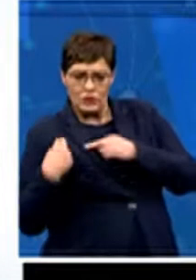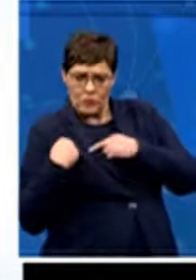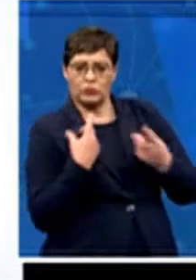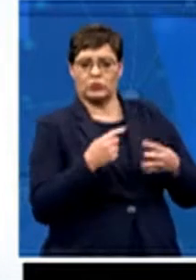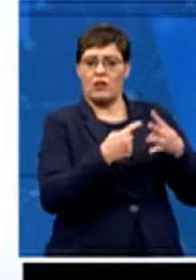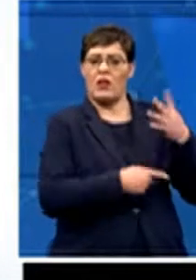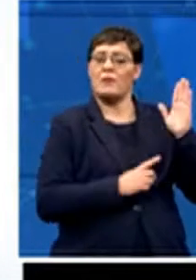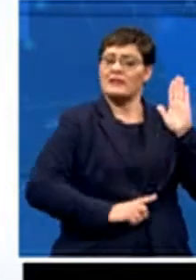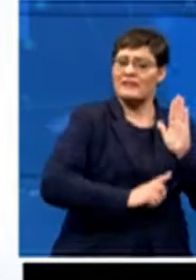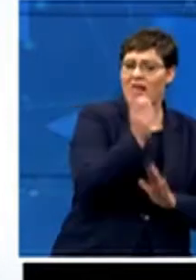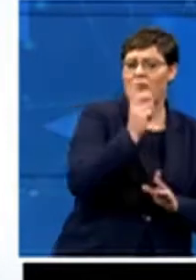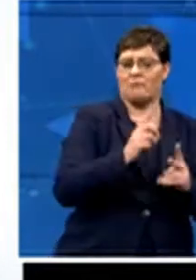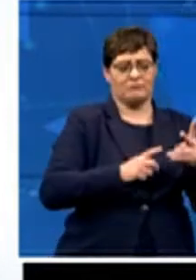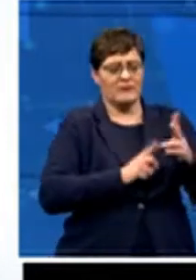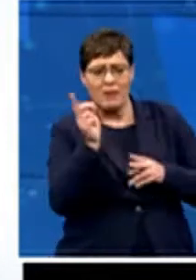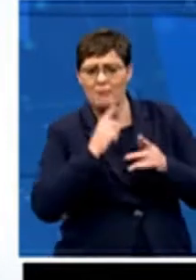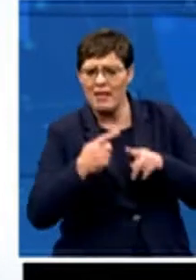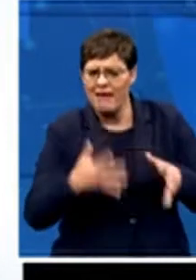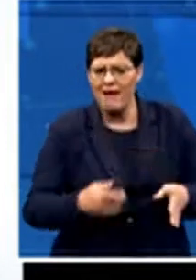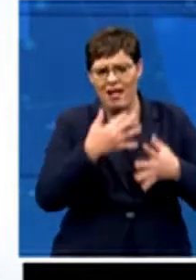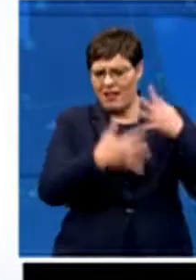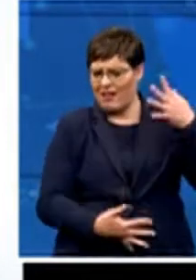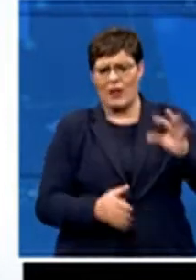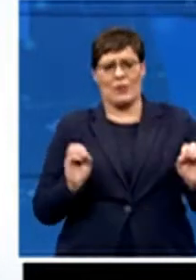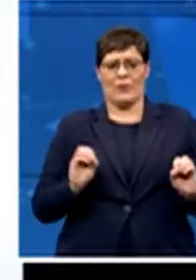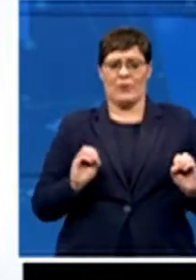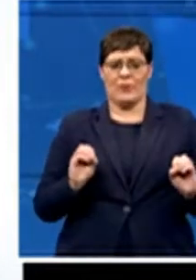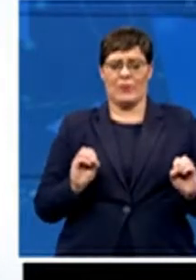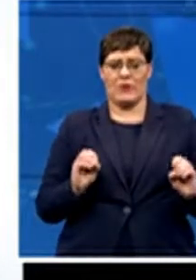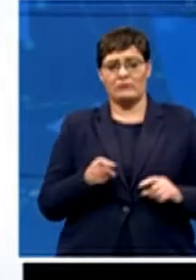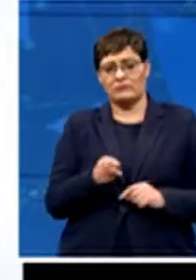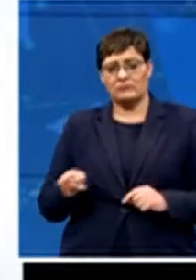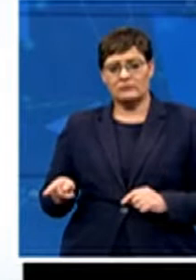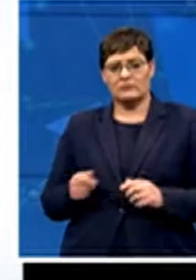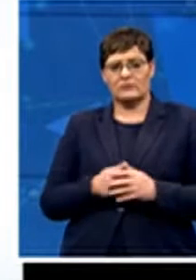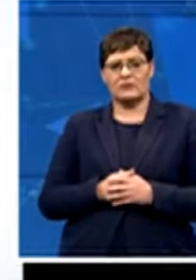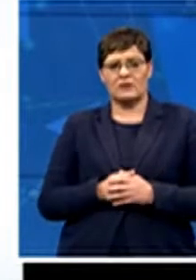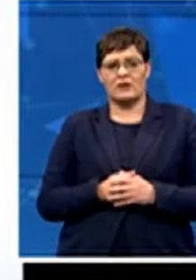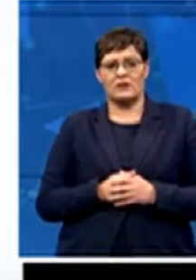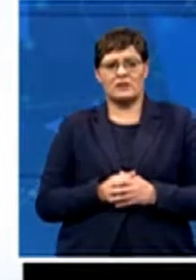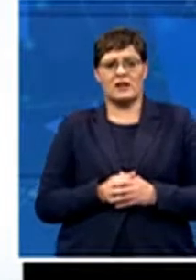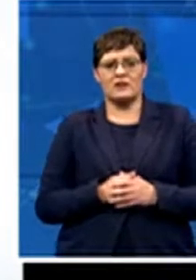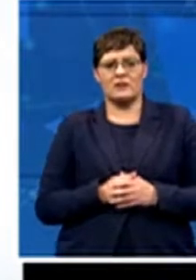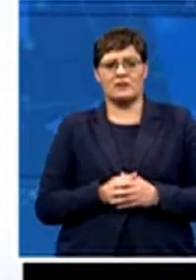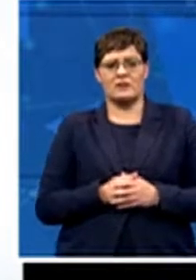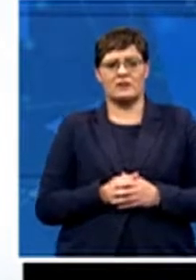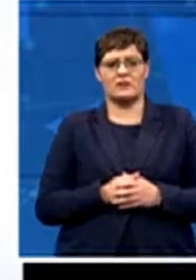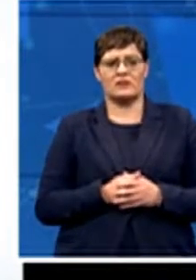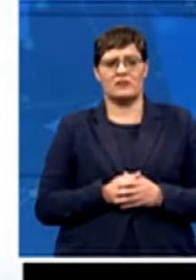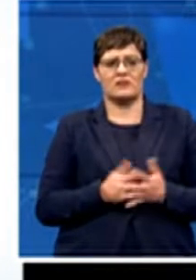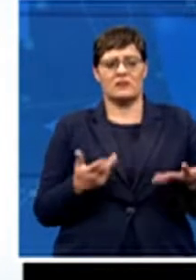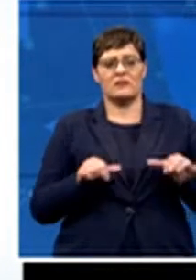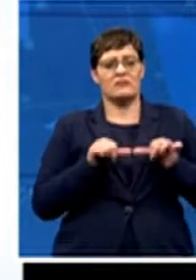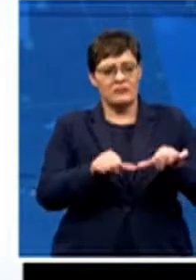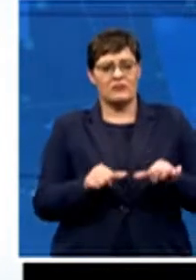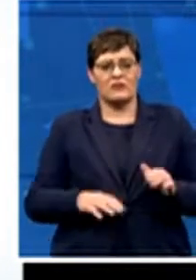Many of the participants believed, to a greater or less extent, that the organisational leadership was less than optimal and that it needed to be